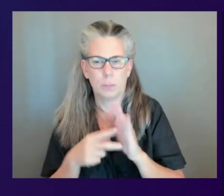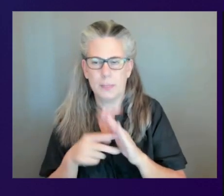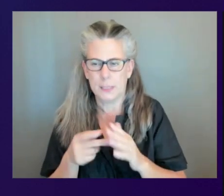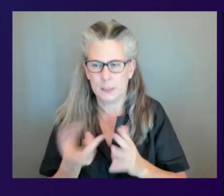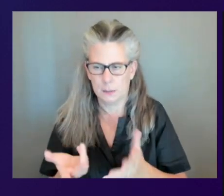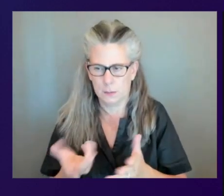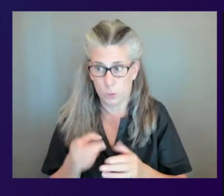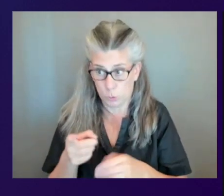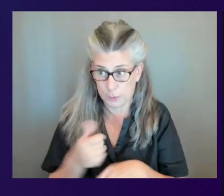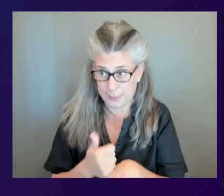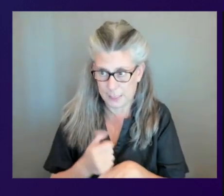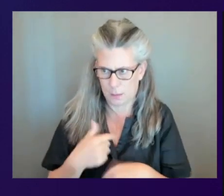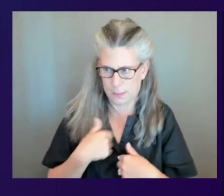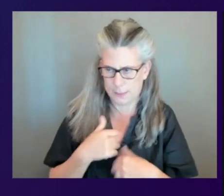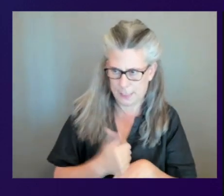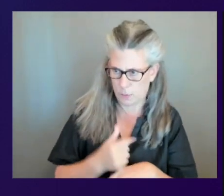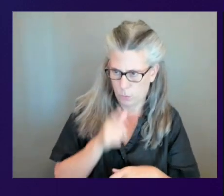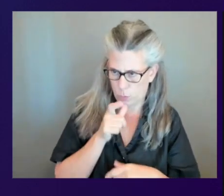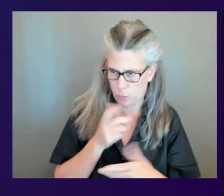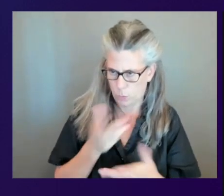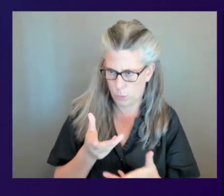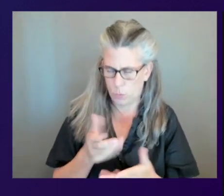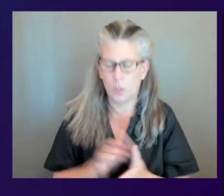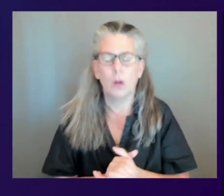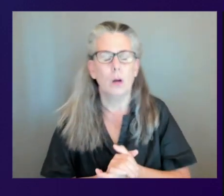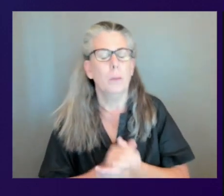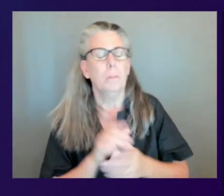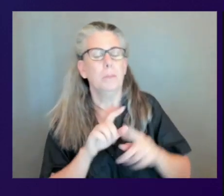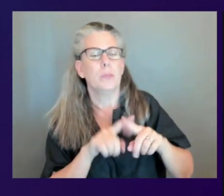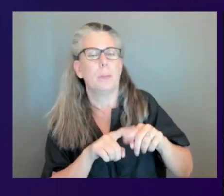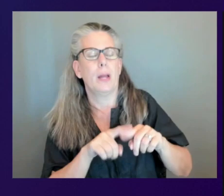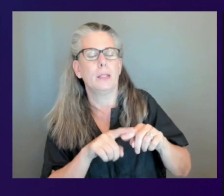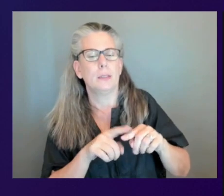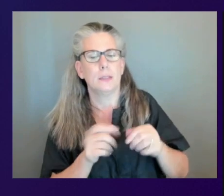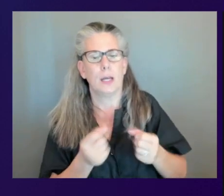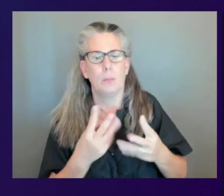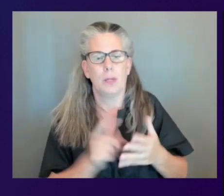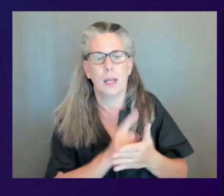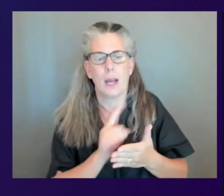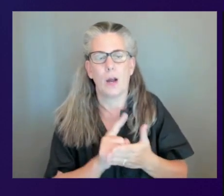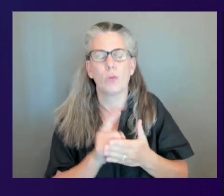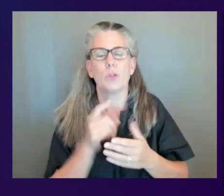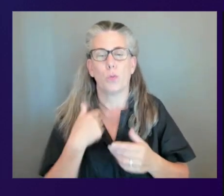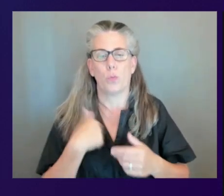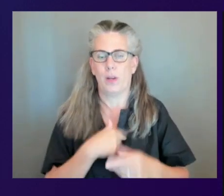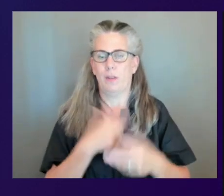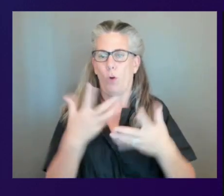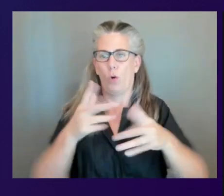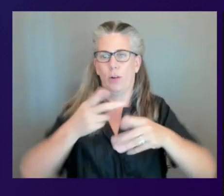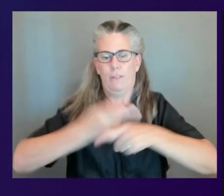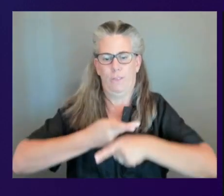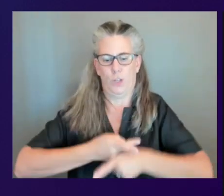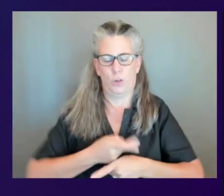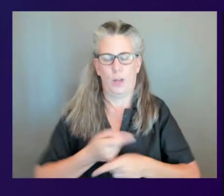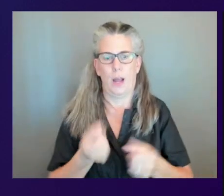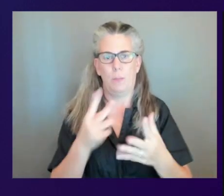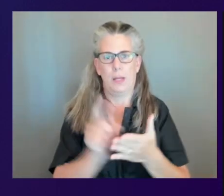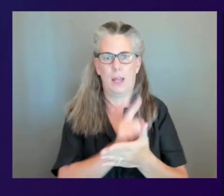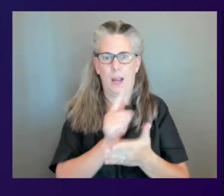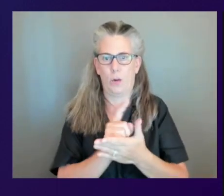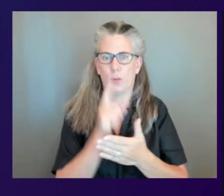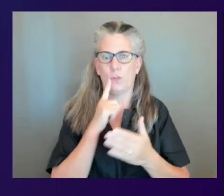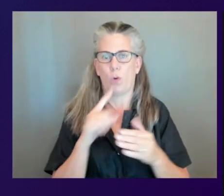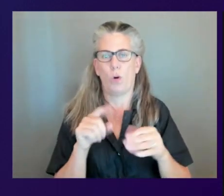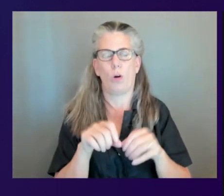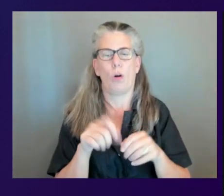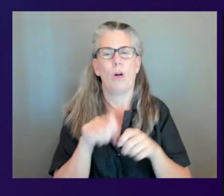like we've gone ahead and done some math for you to figure out how many hours is the break even point between those two running modes if you did want